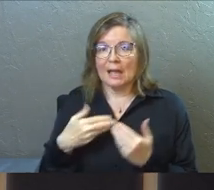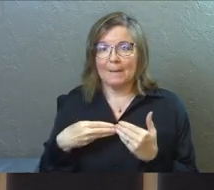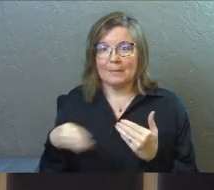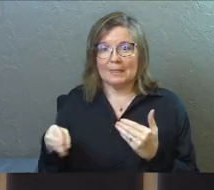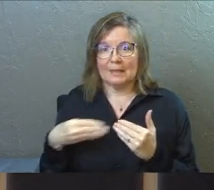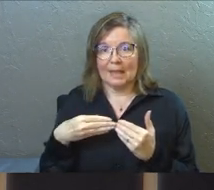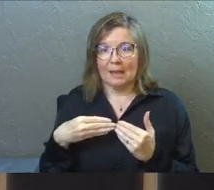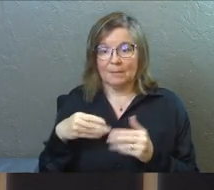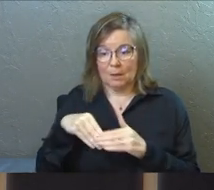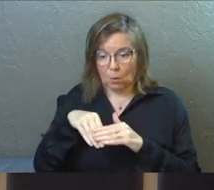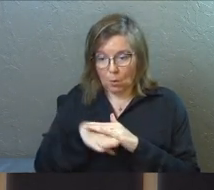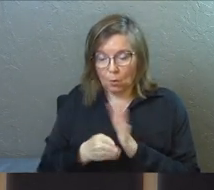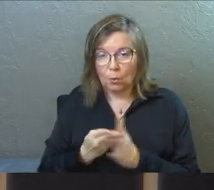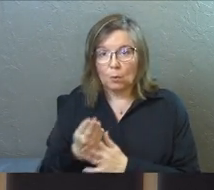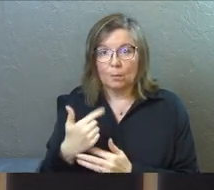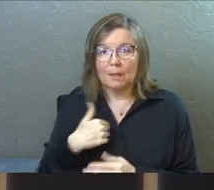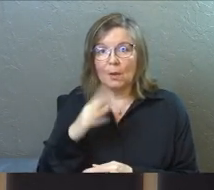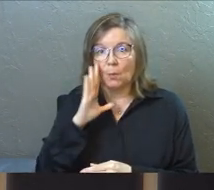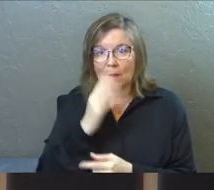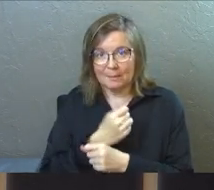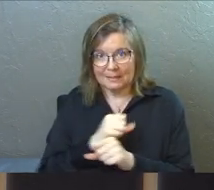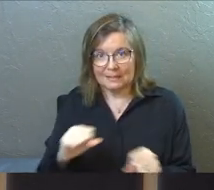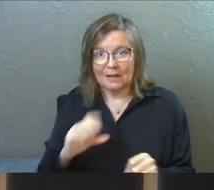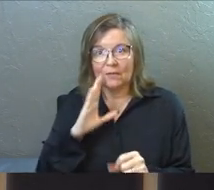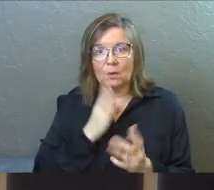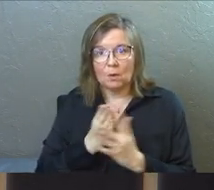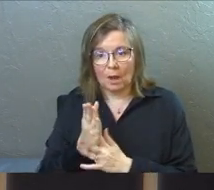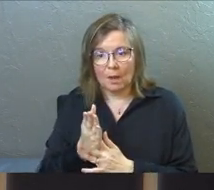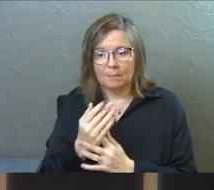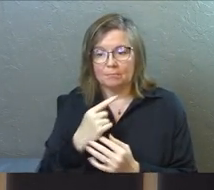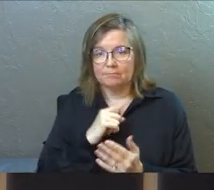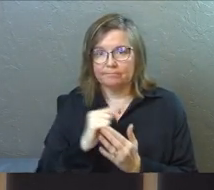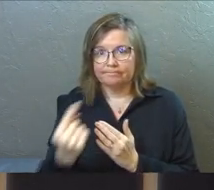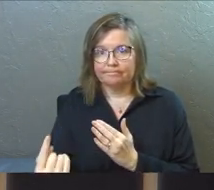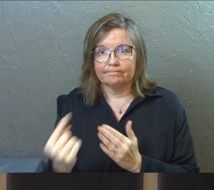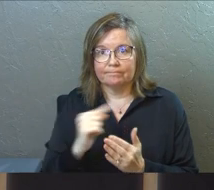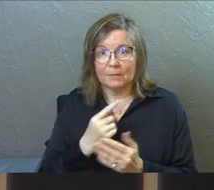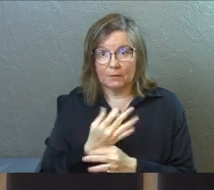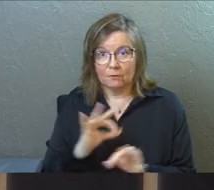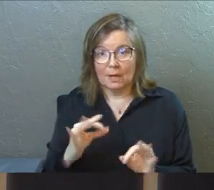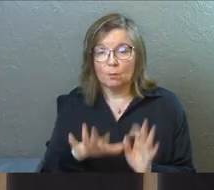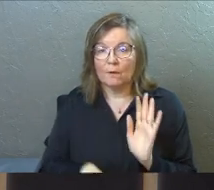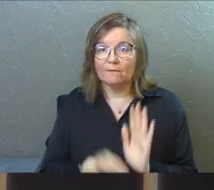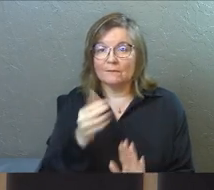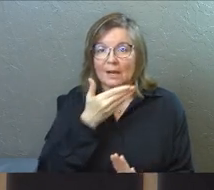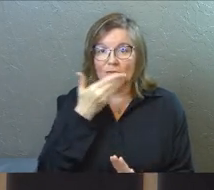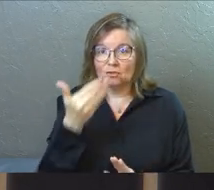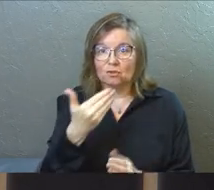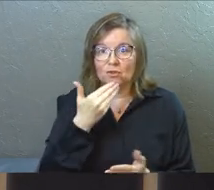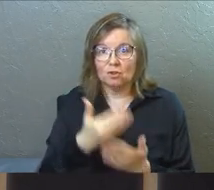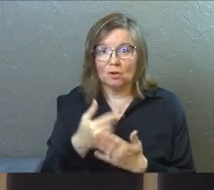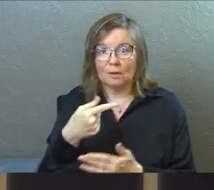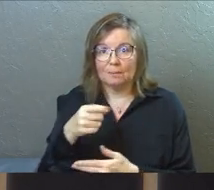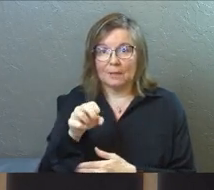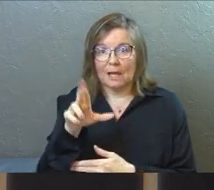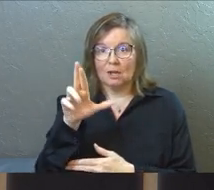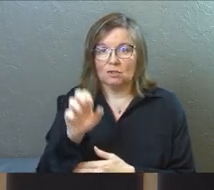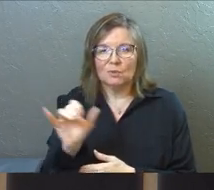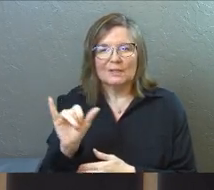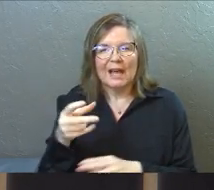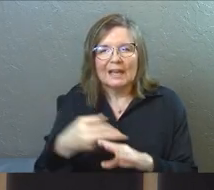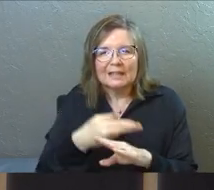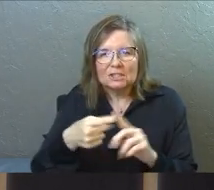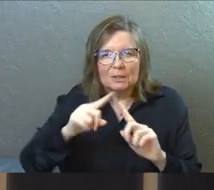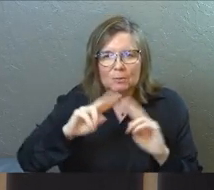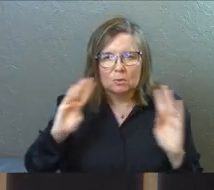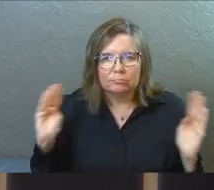am the gate. Those who come in through me will be saved. They will come and go freely and will find good pasture. And if you remember, was like the sheepfold. It was